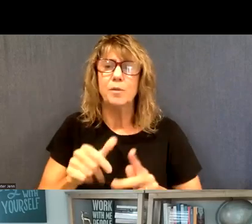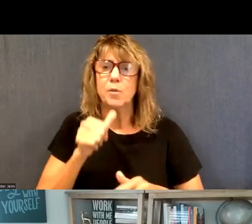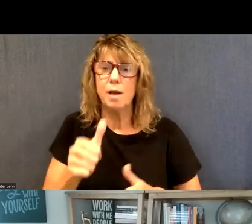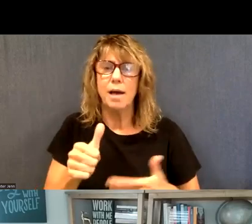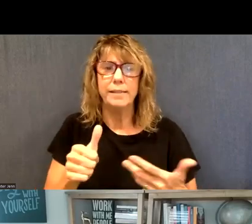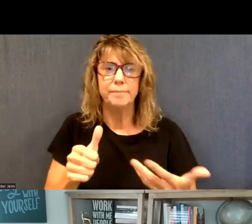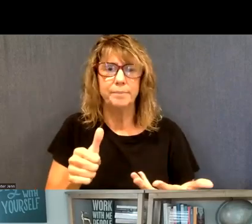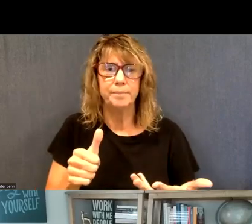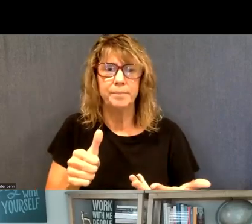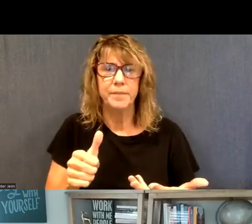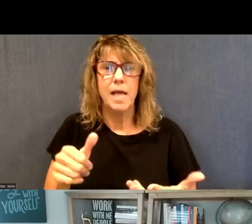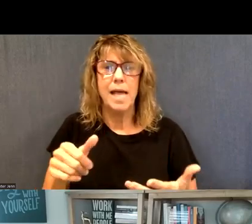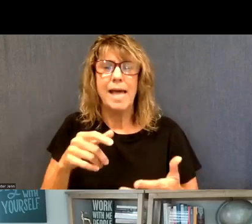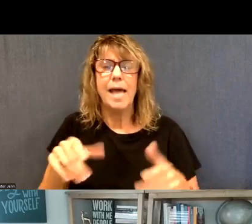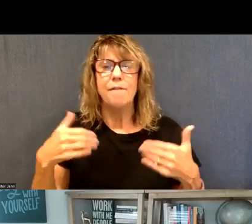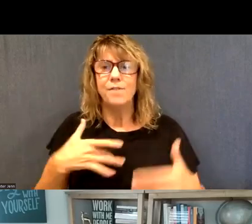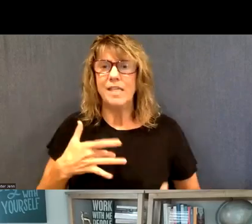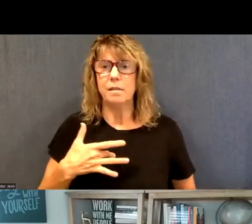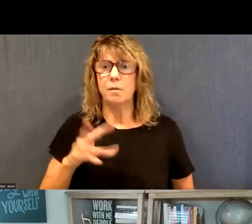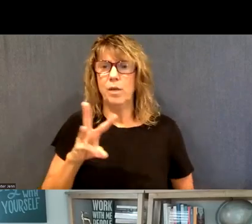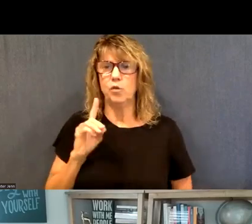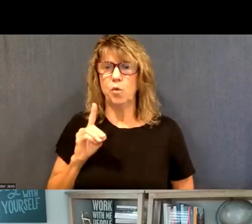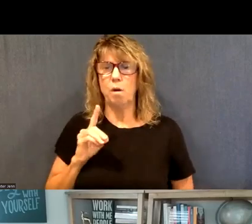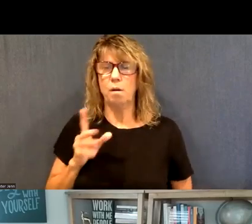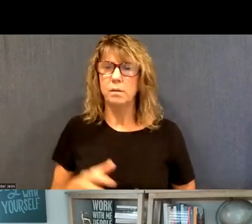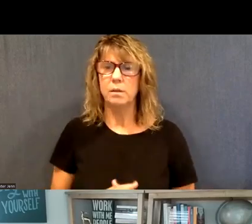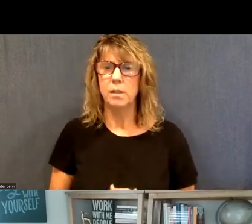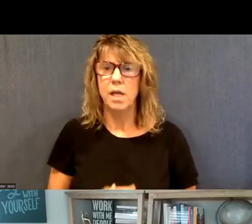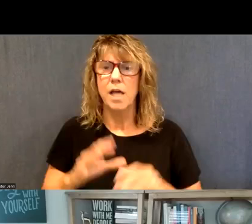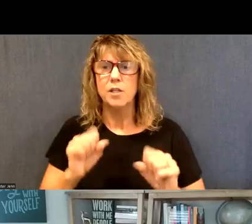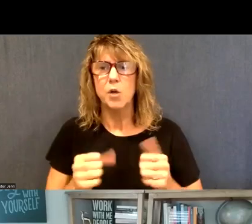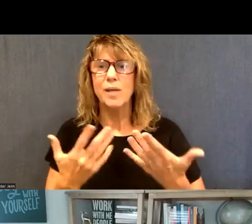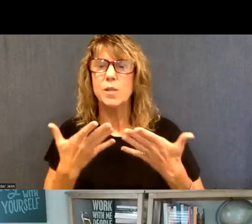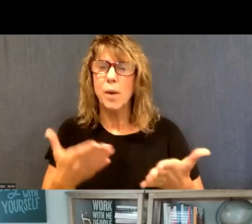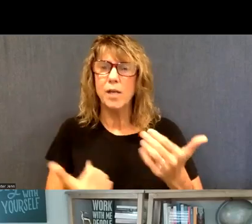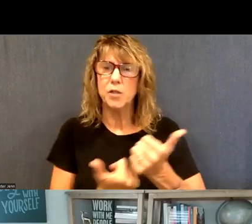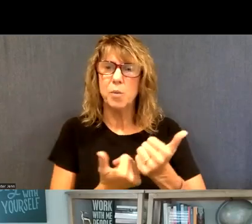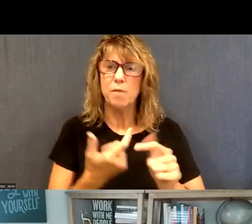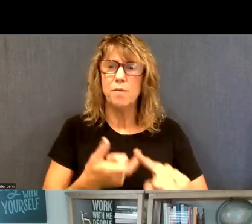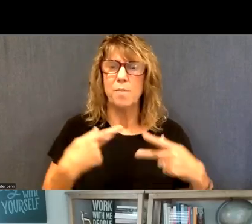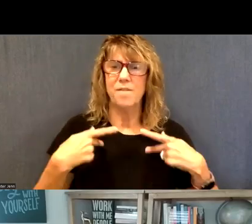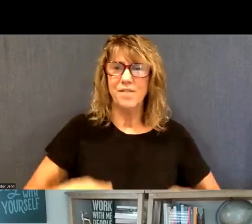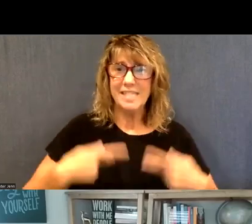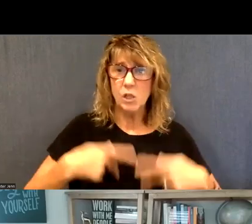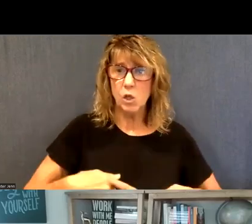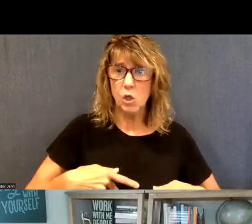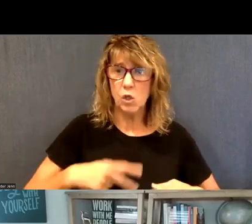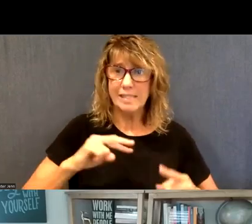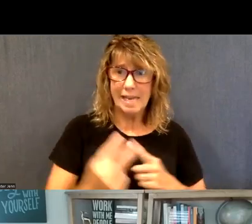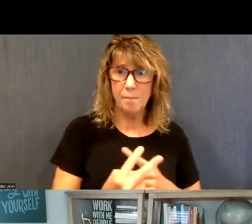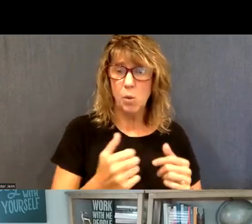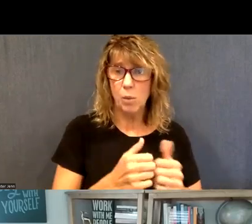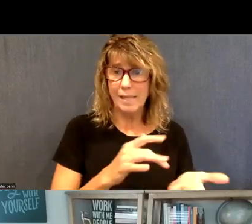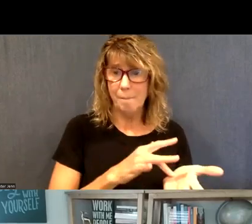into, uh, withdrawal. And so being able to support someone from a physical standpoint with medication, um, um,